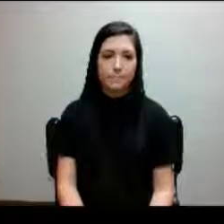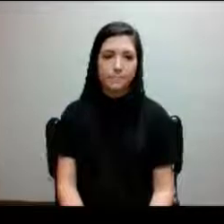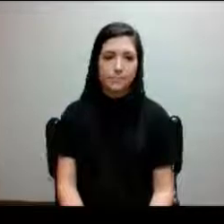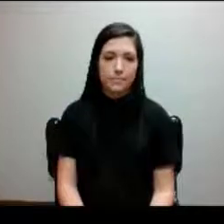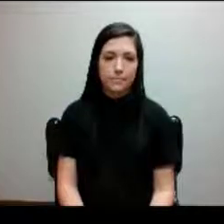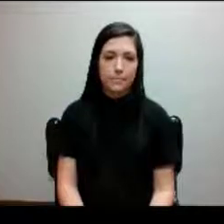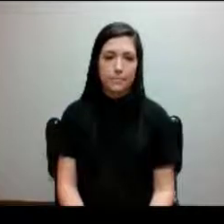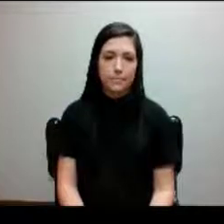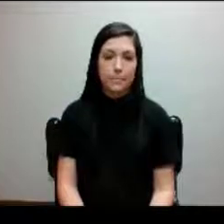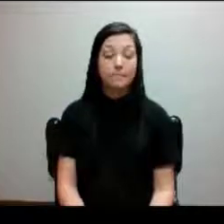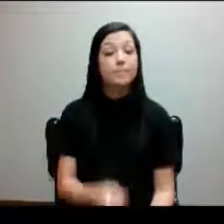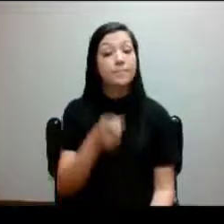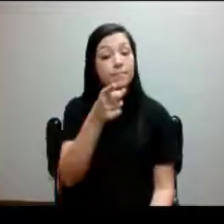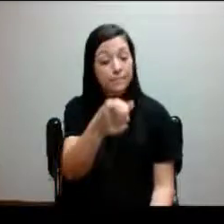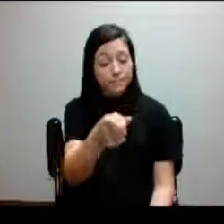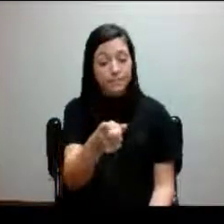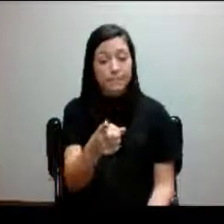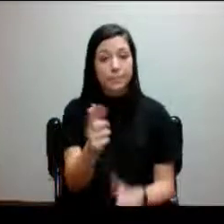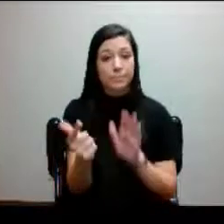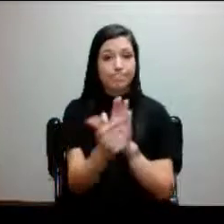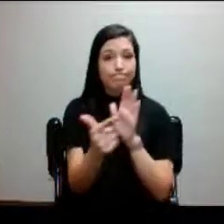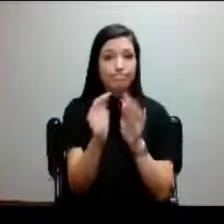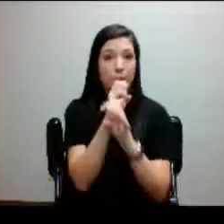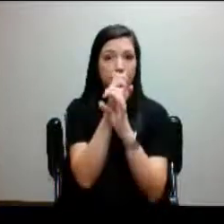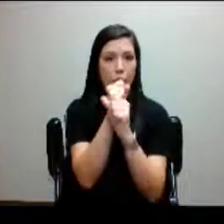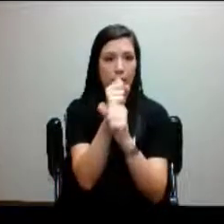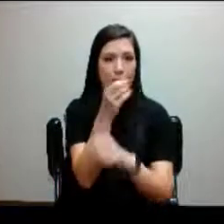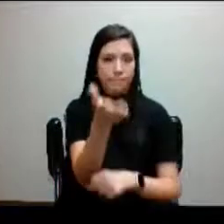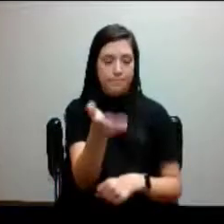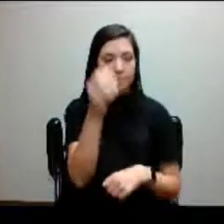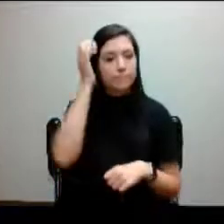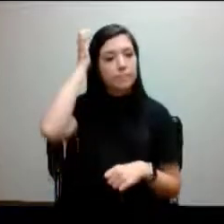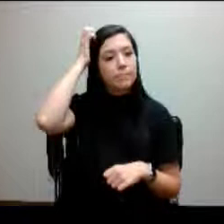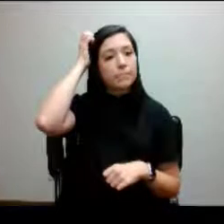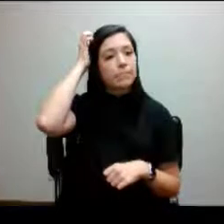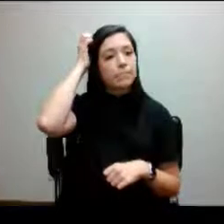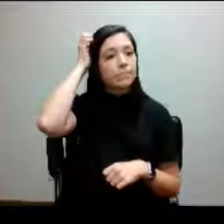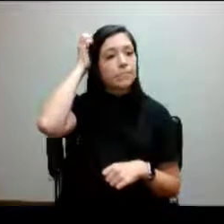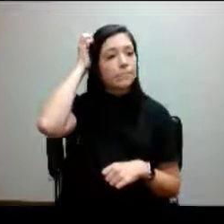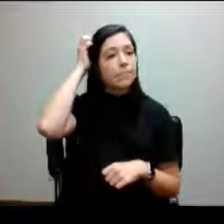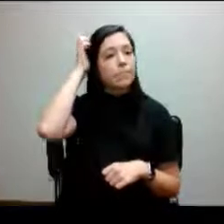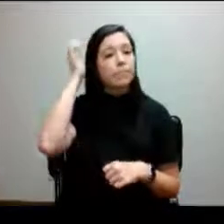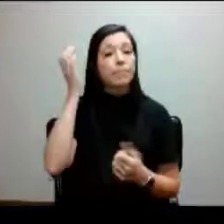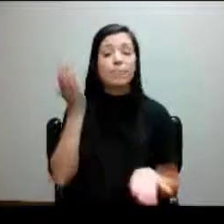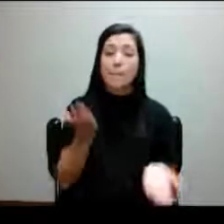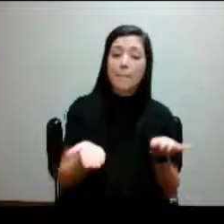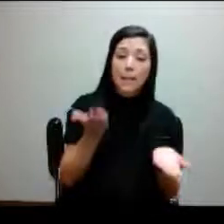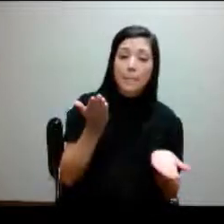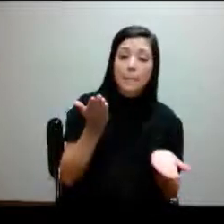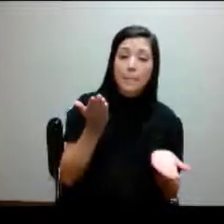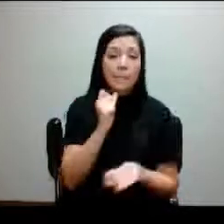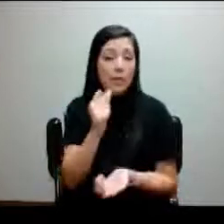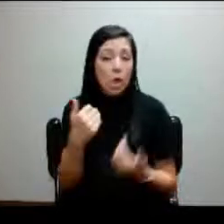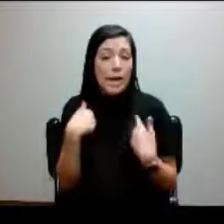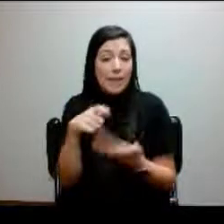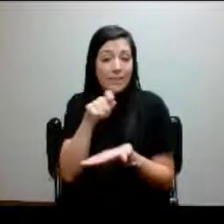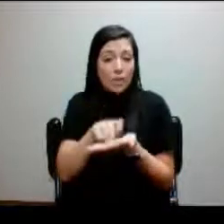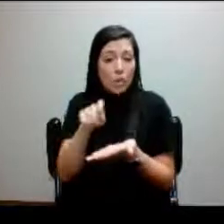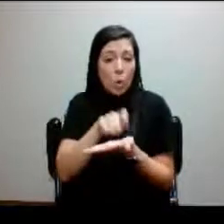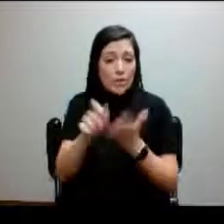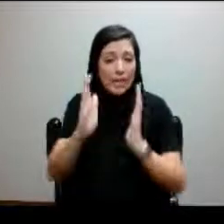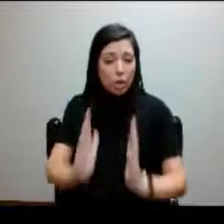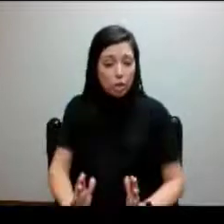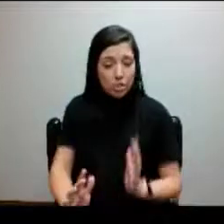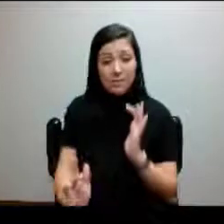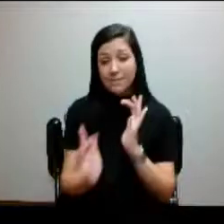Speaking of breaches of confidentiality, so we may or may not have note takers as much now that we're virtual.